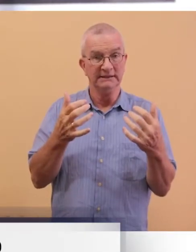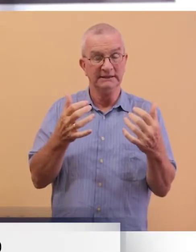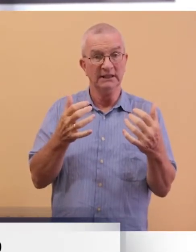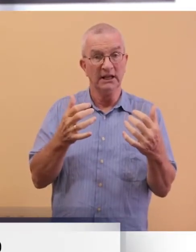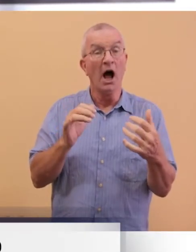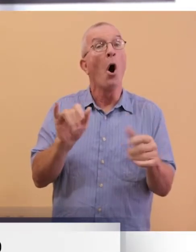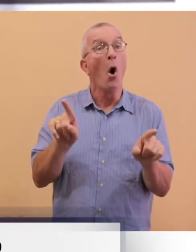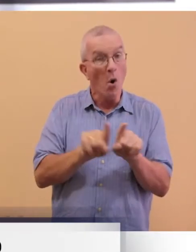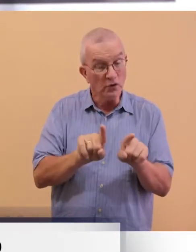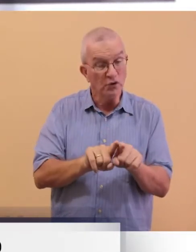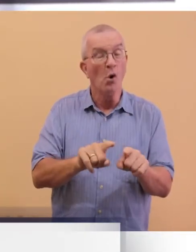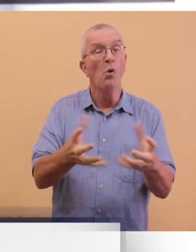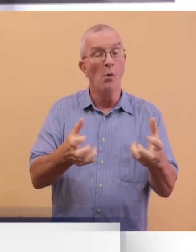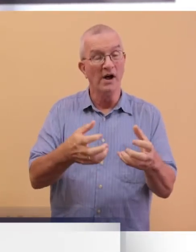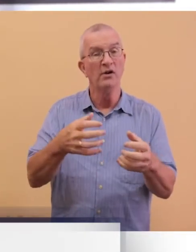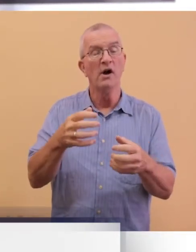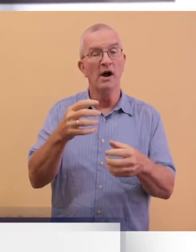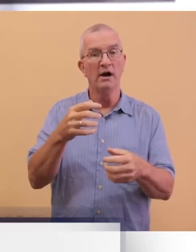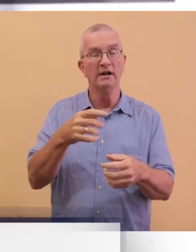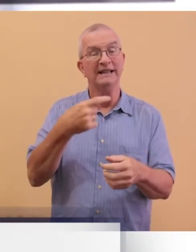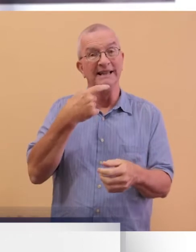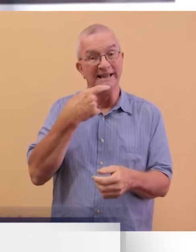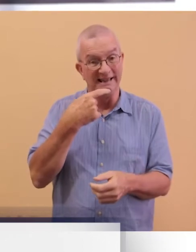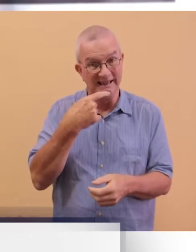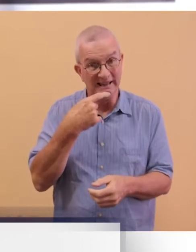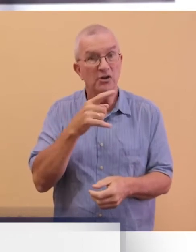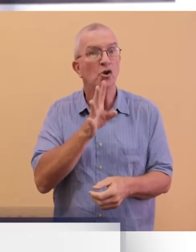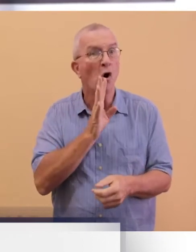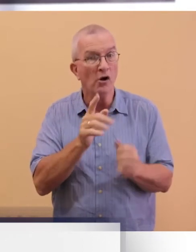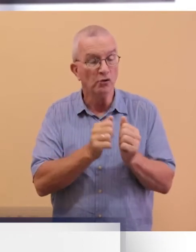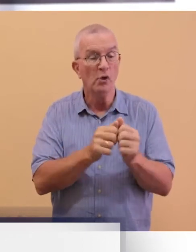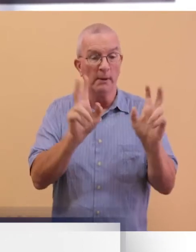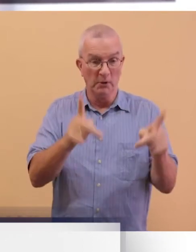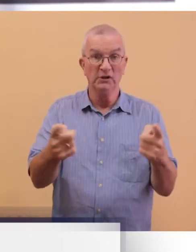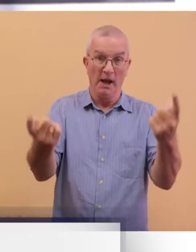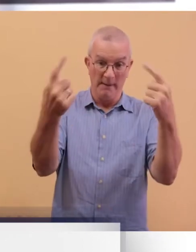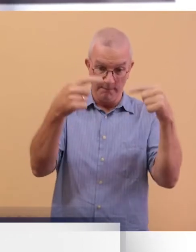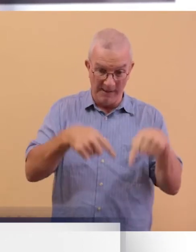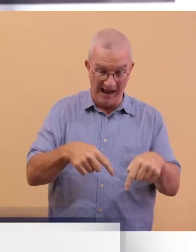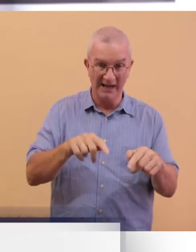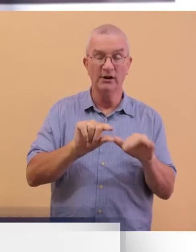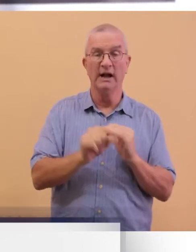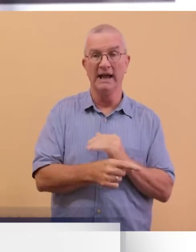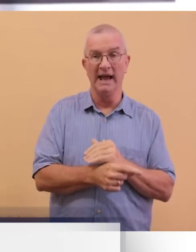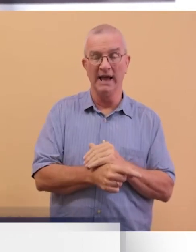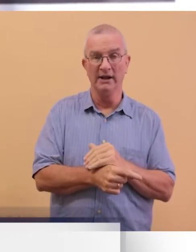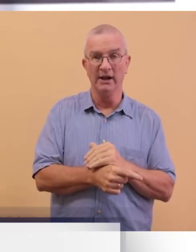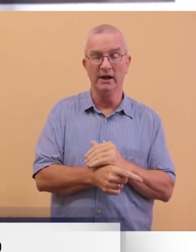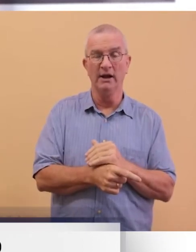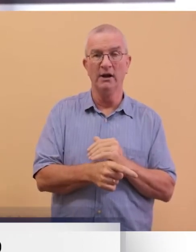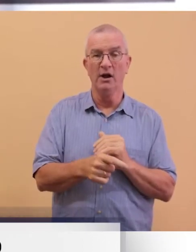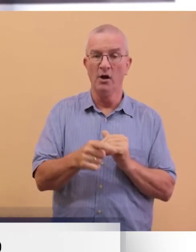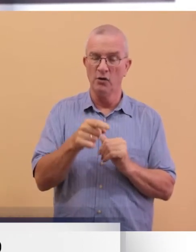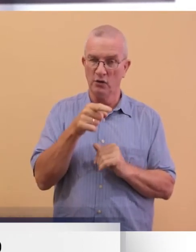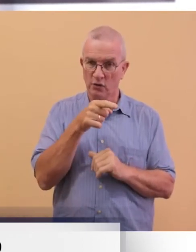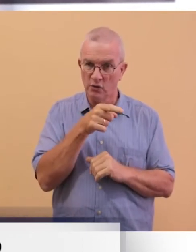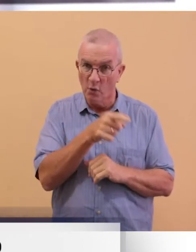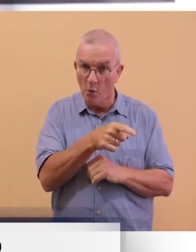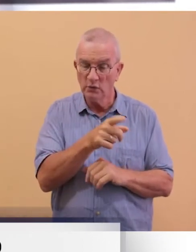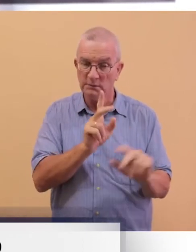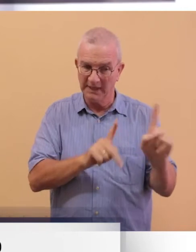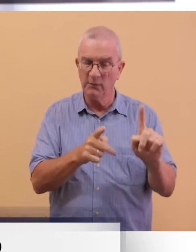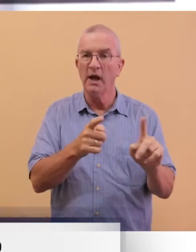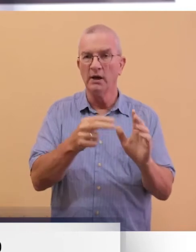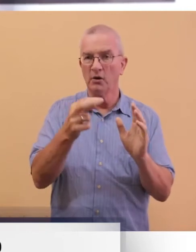I also wish to address our repatriating nationals, the terms of whose return includes an agreement